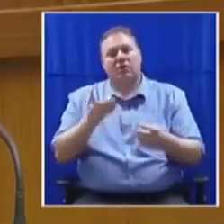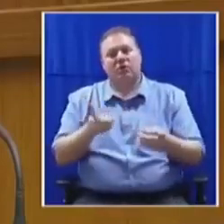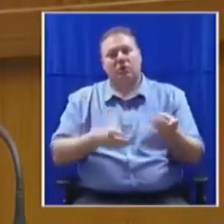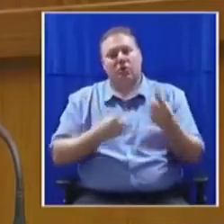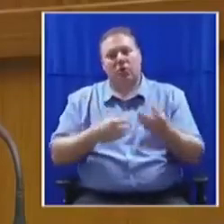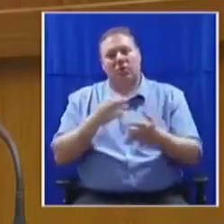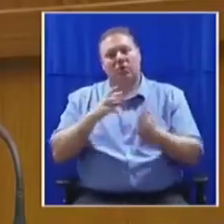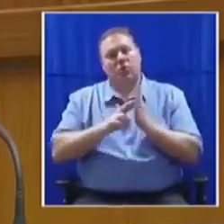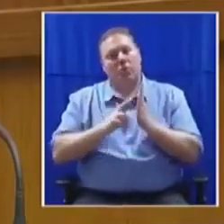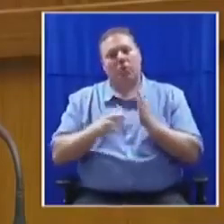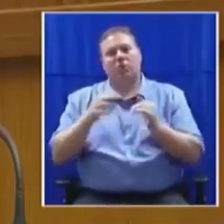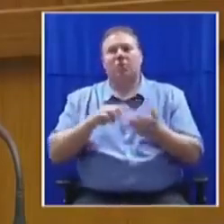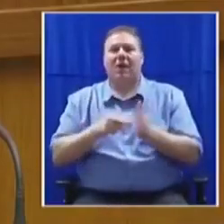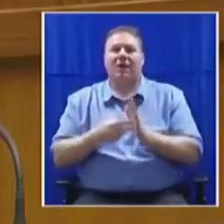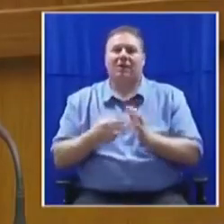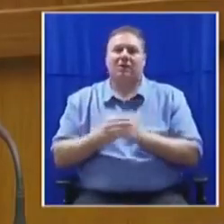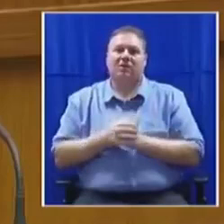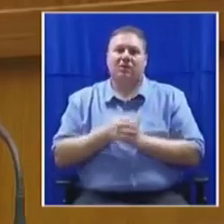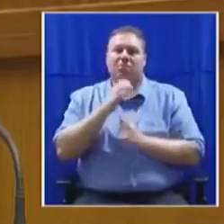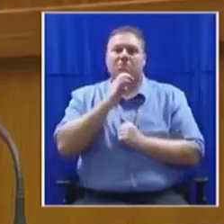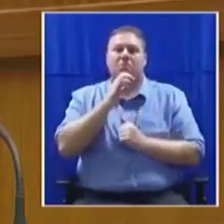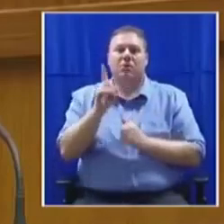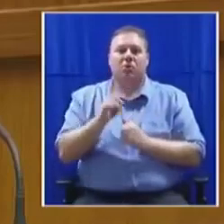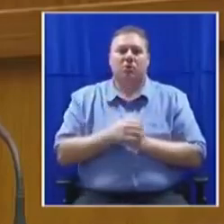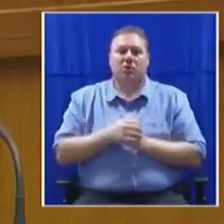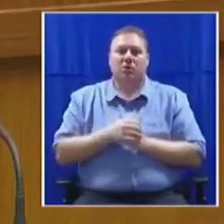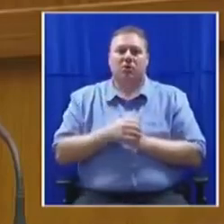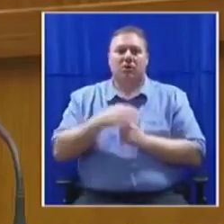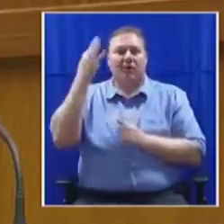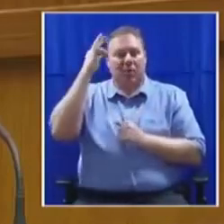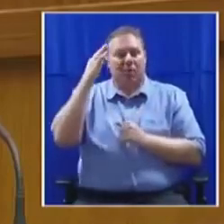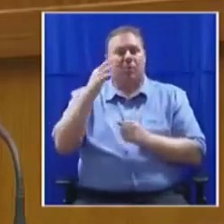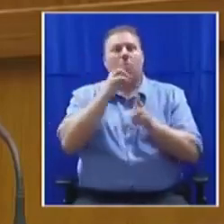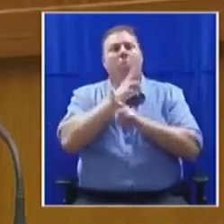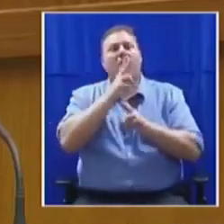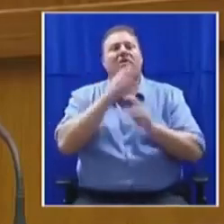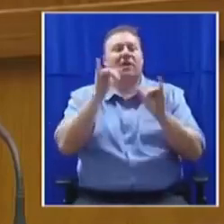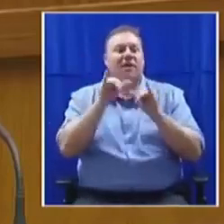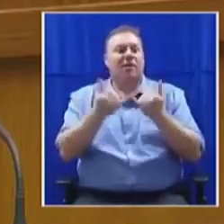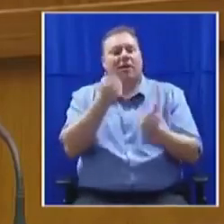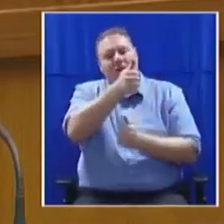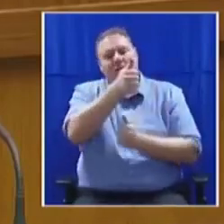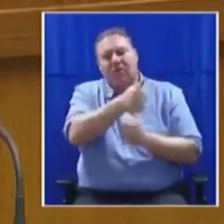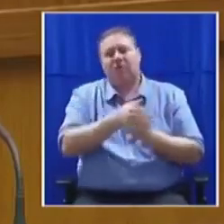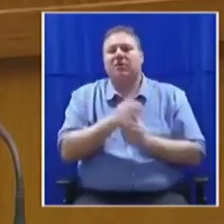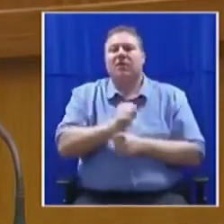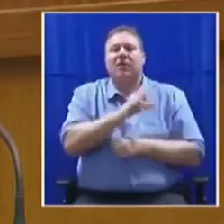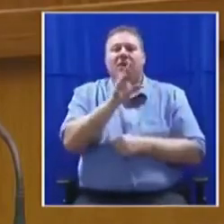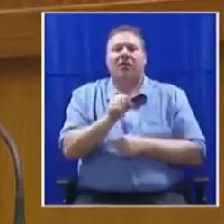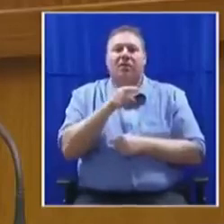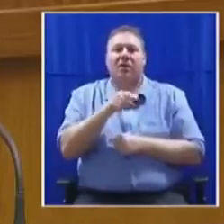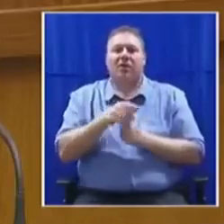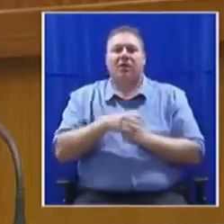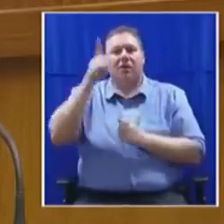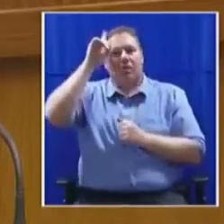Essentially, what we have is a state that is run like a private company. As South Africa, we have succumbed to the narrative that